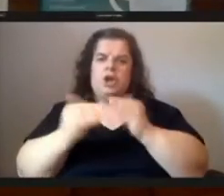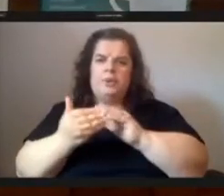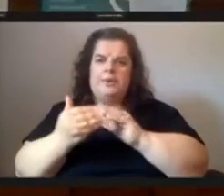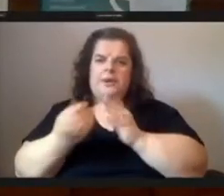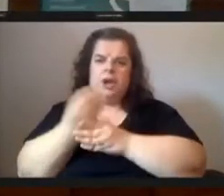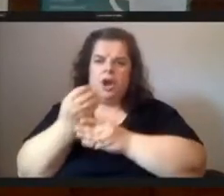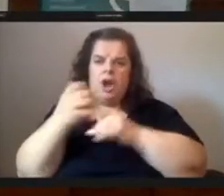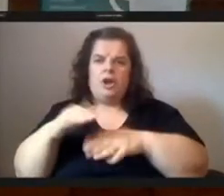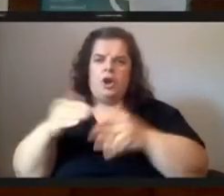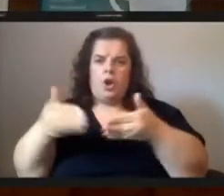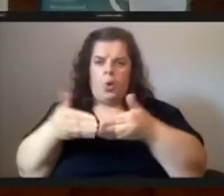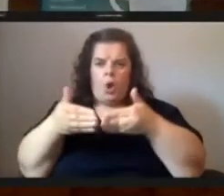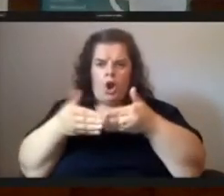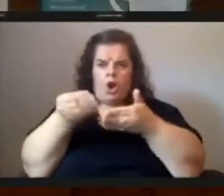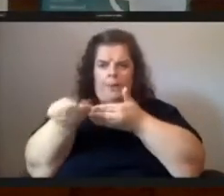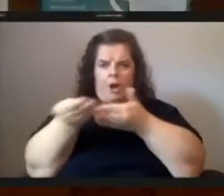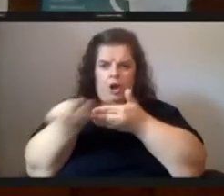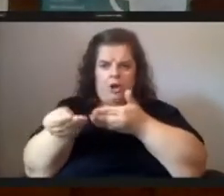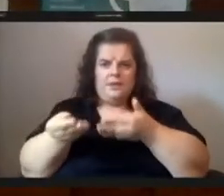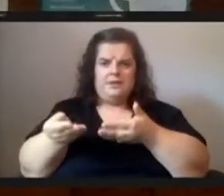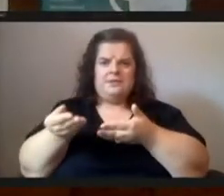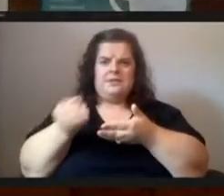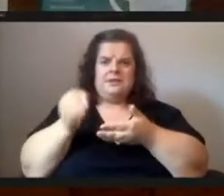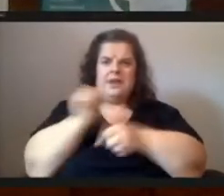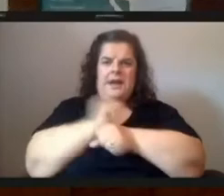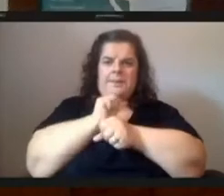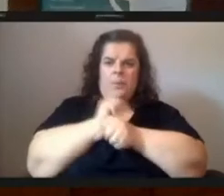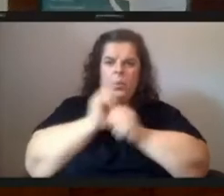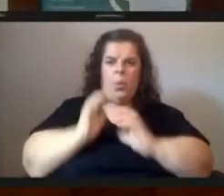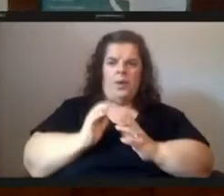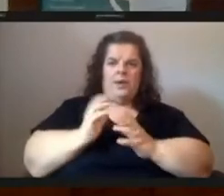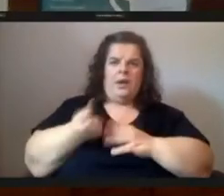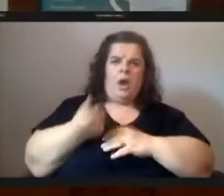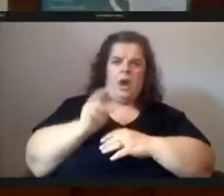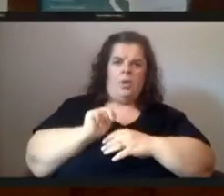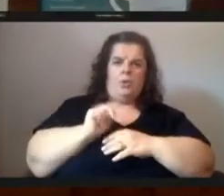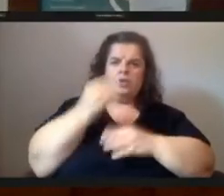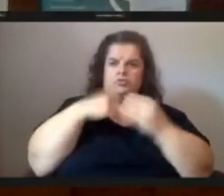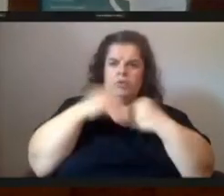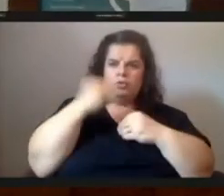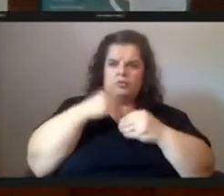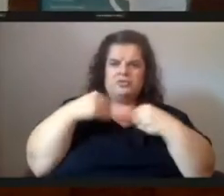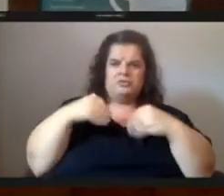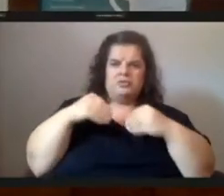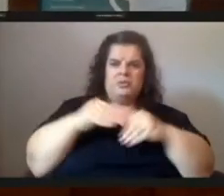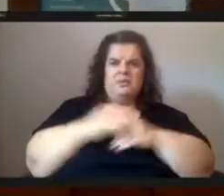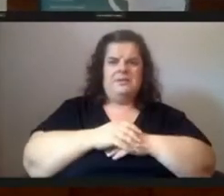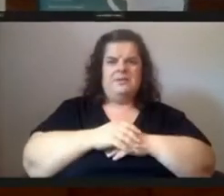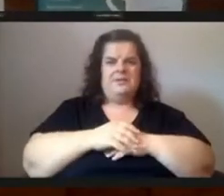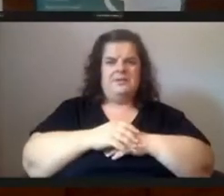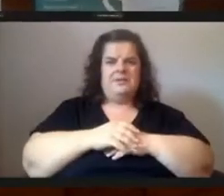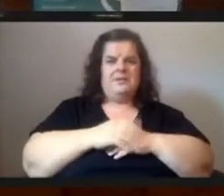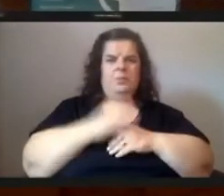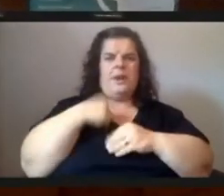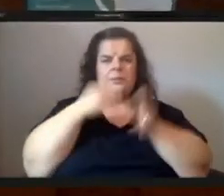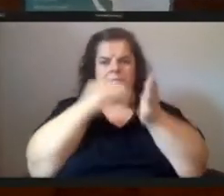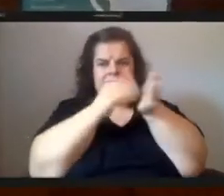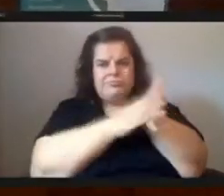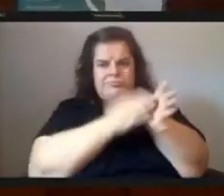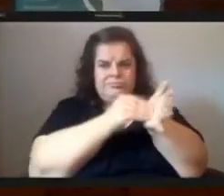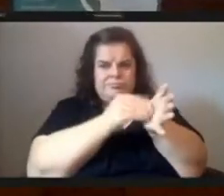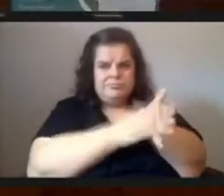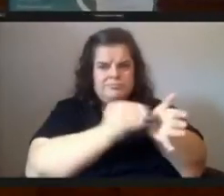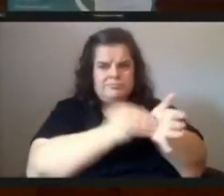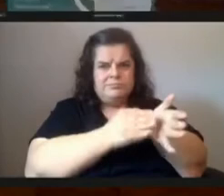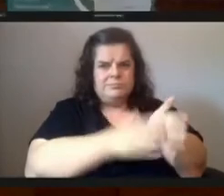market or employee owned grocery stores so all that's kind of what i was jotting down and and ruminating on as